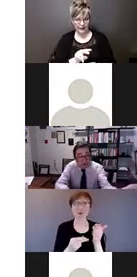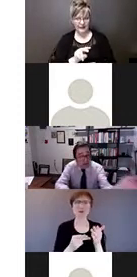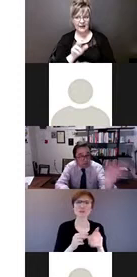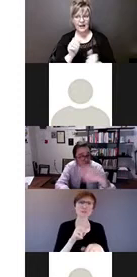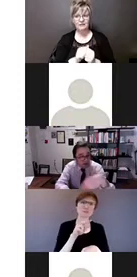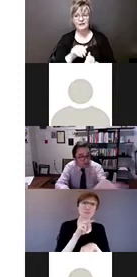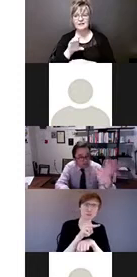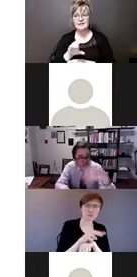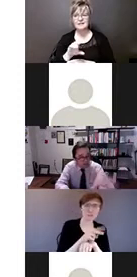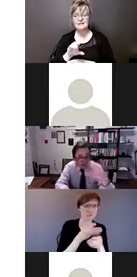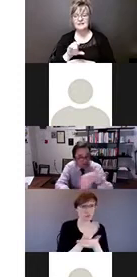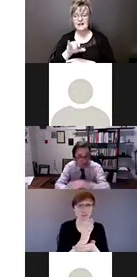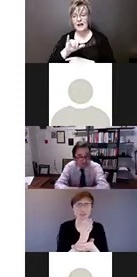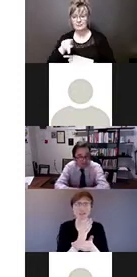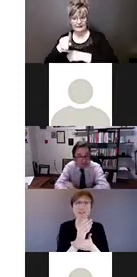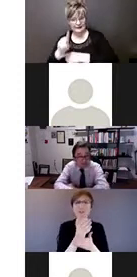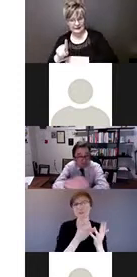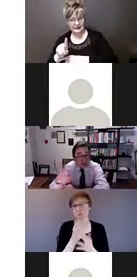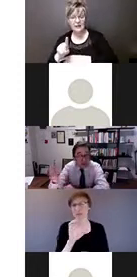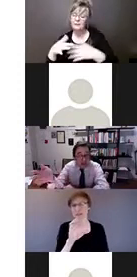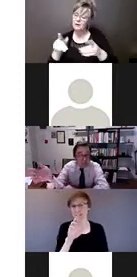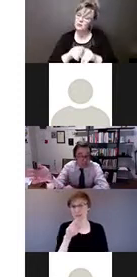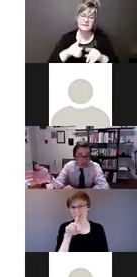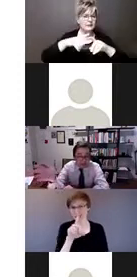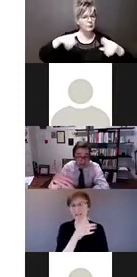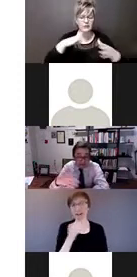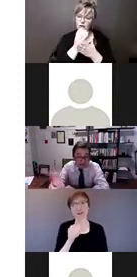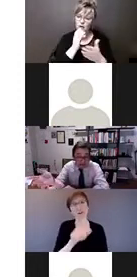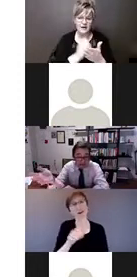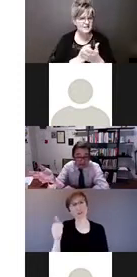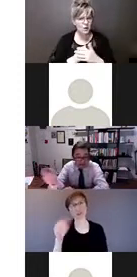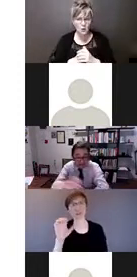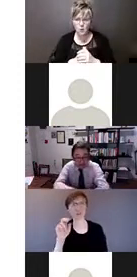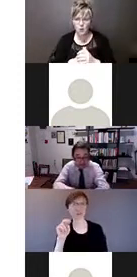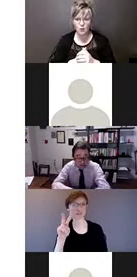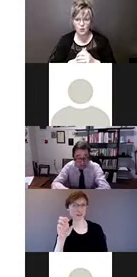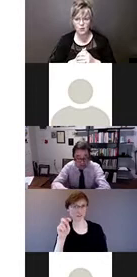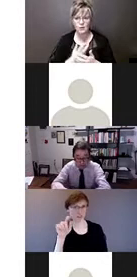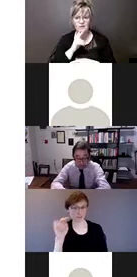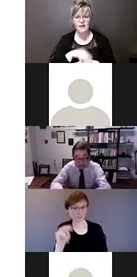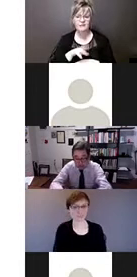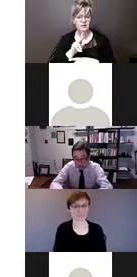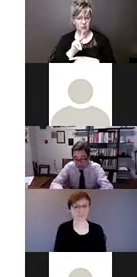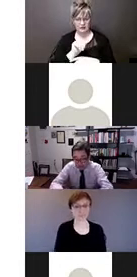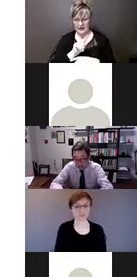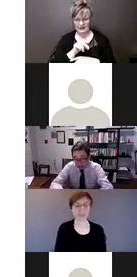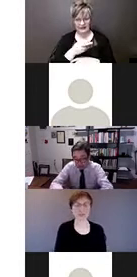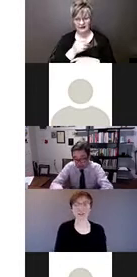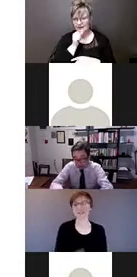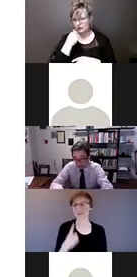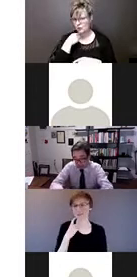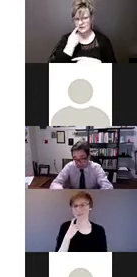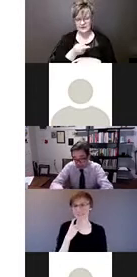but also through all of the other conventions. And really, and I was saying this to Kathy and Kiko the other day when you were talking,